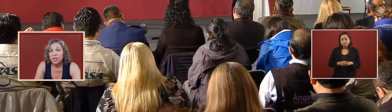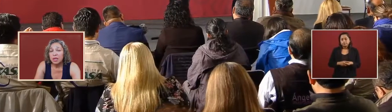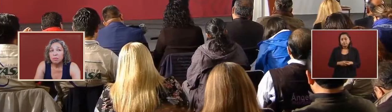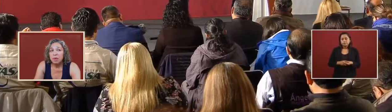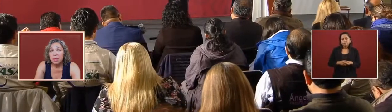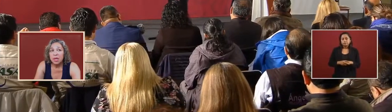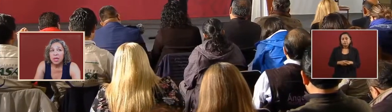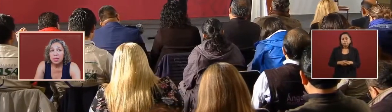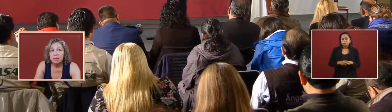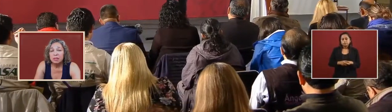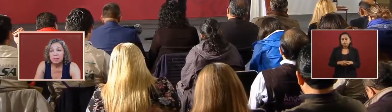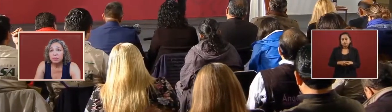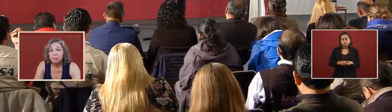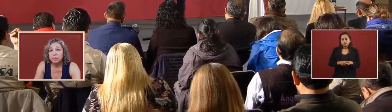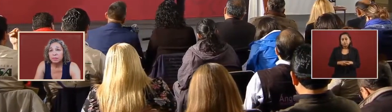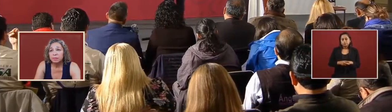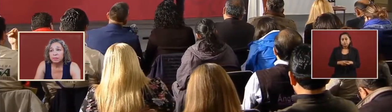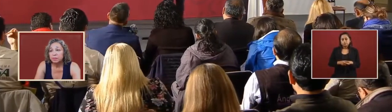that they be meetings